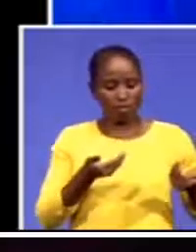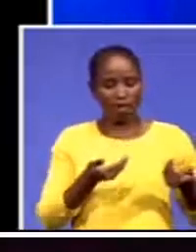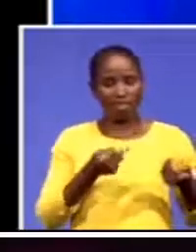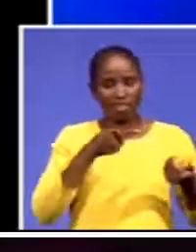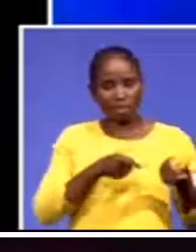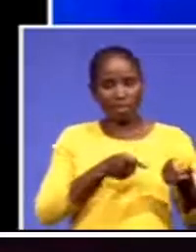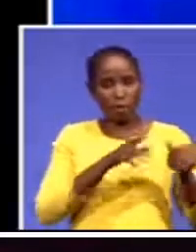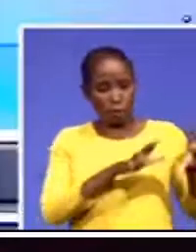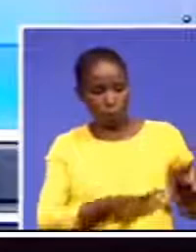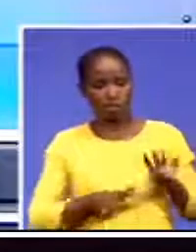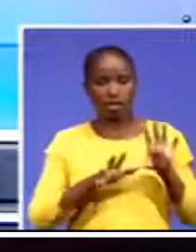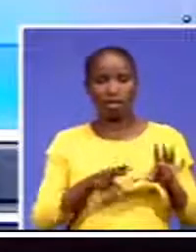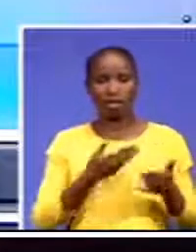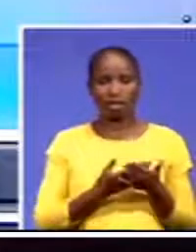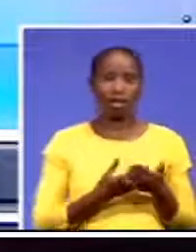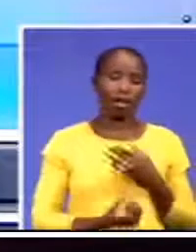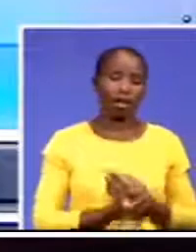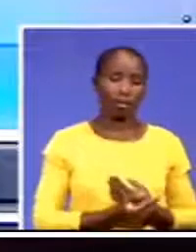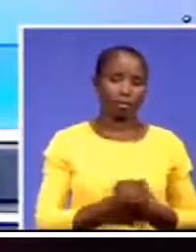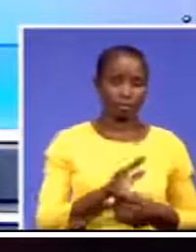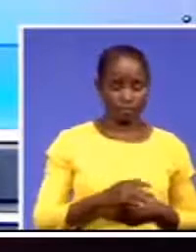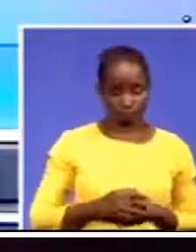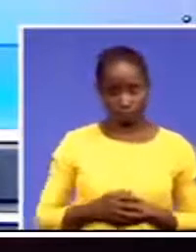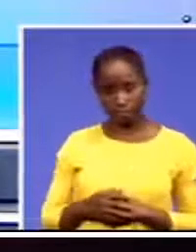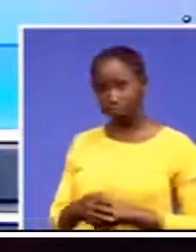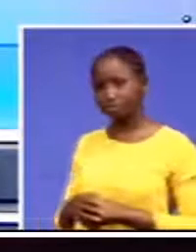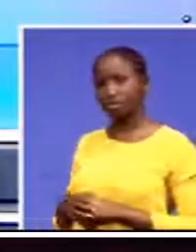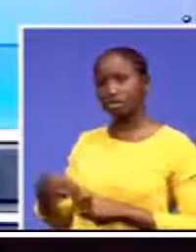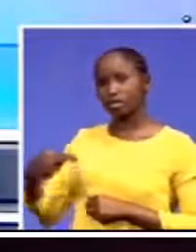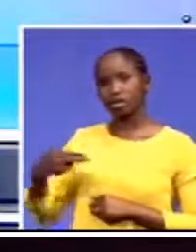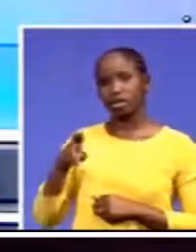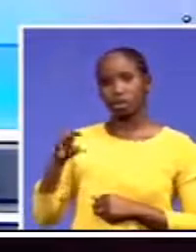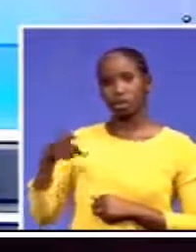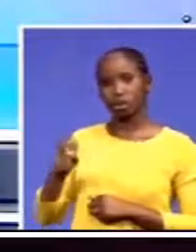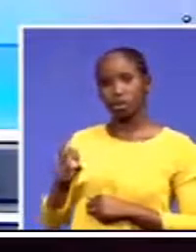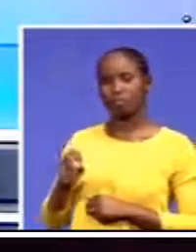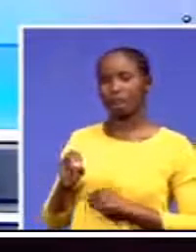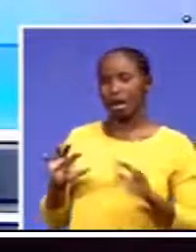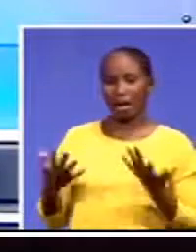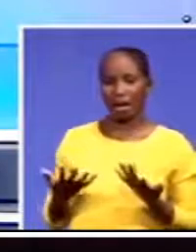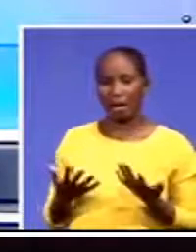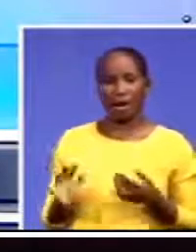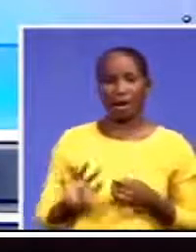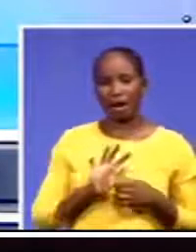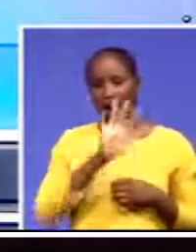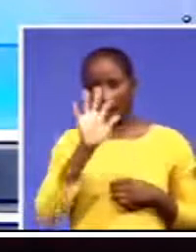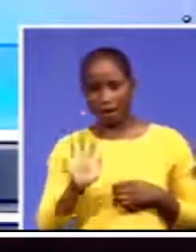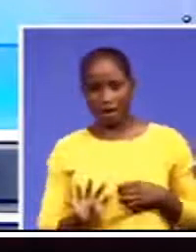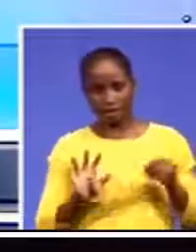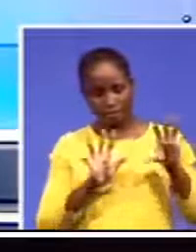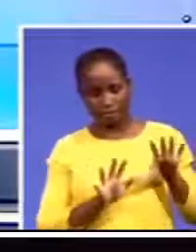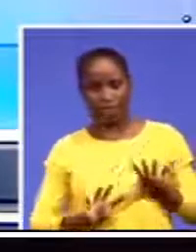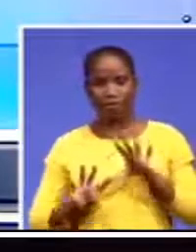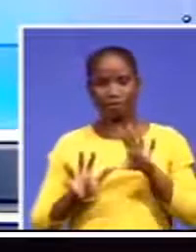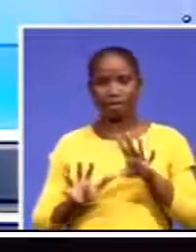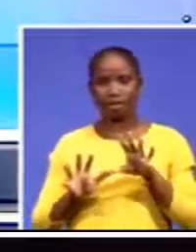all kinds. Hubert Downsor, how will the Africa Continental Free Trade Agreement regulations help stimulate